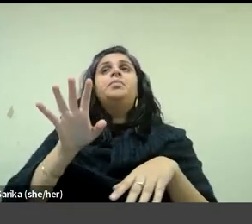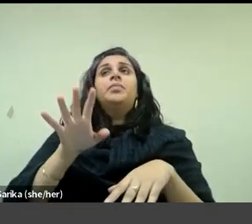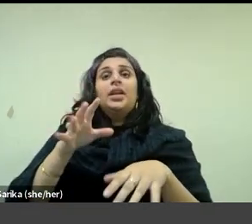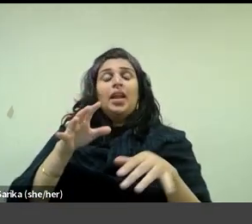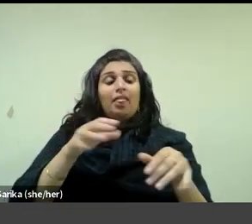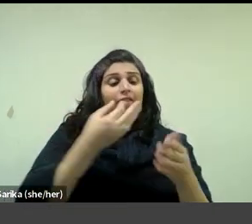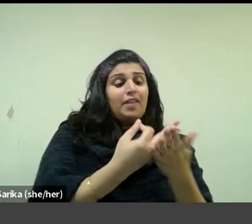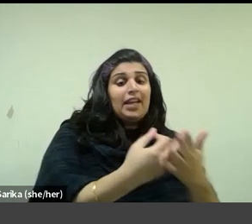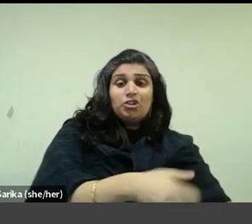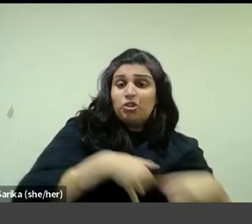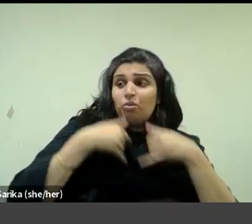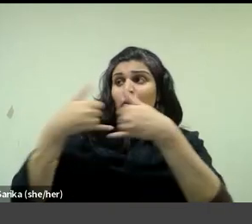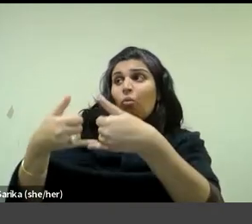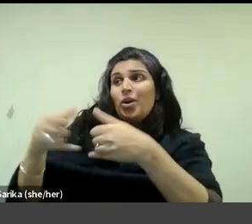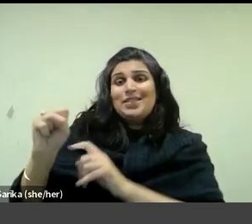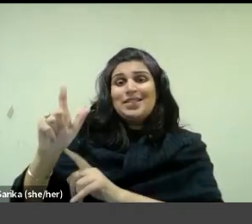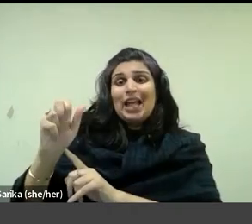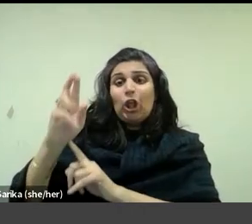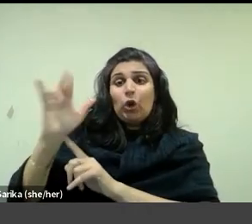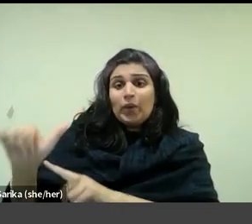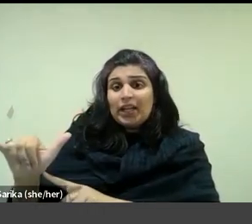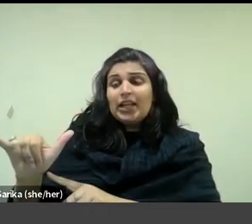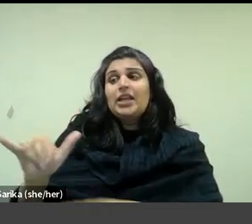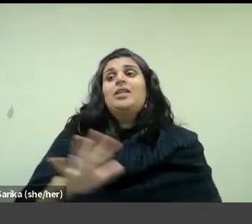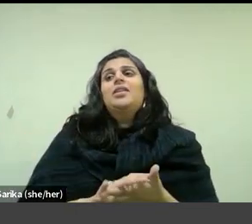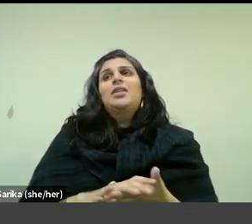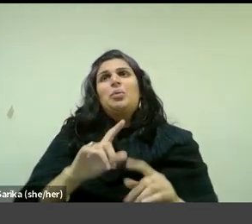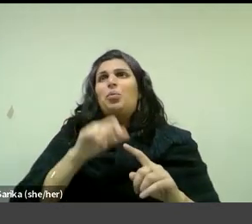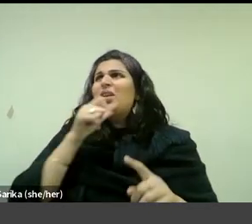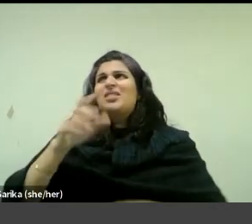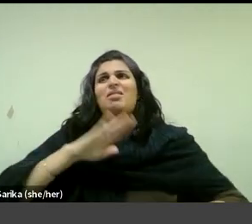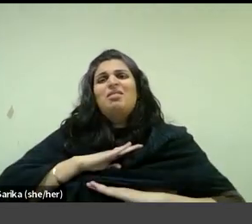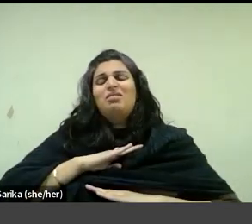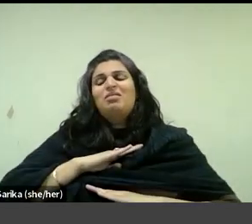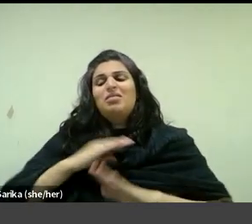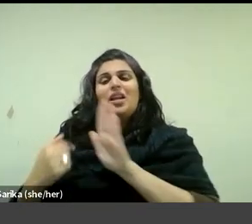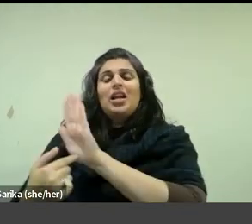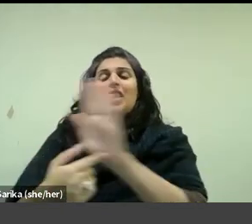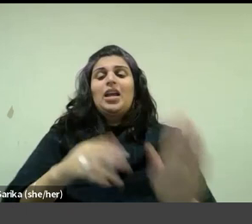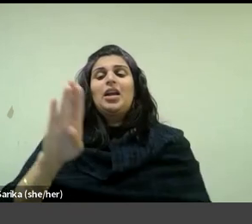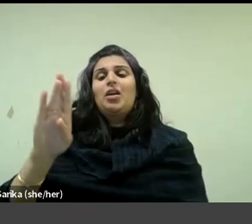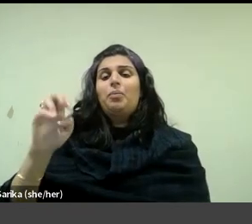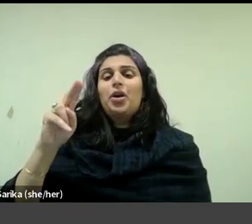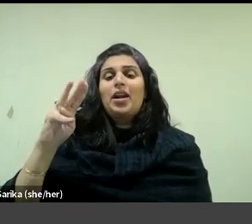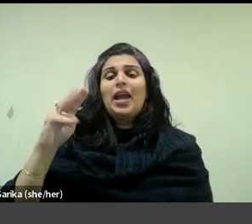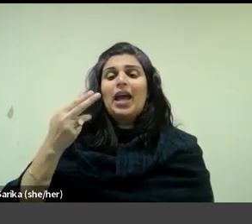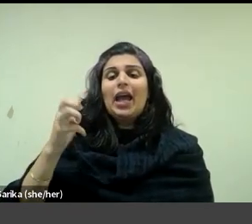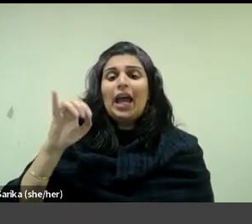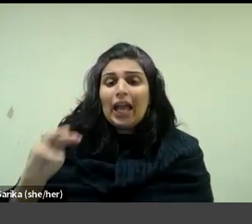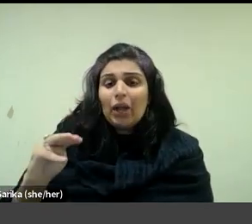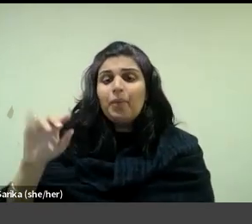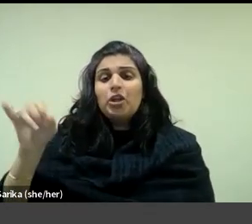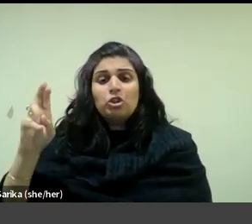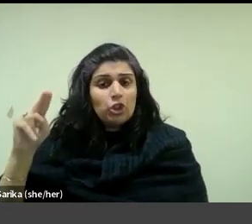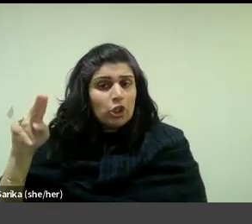salary, of his not entirely satisfactory contractual arrangements with Gallery Bernheim Jeune. Given their